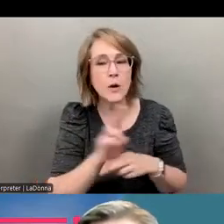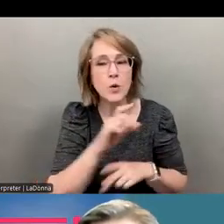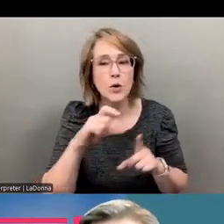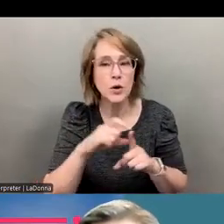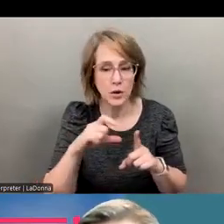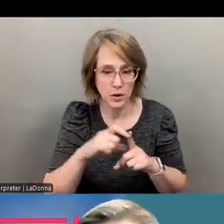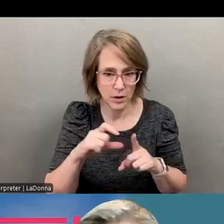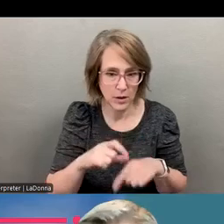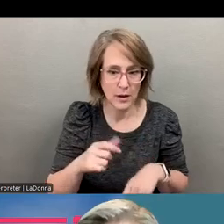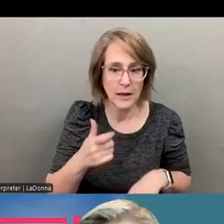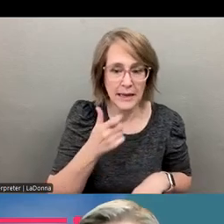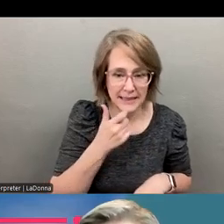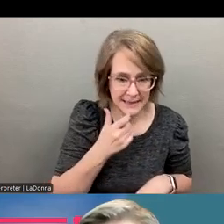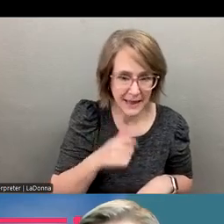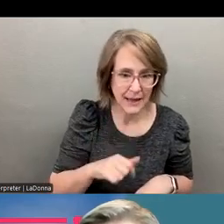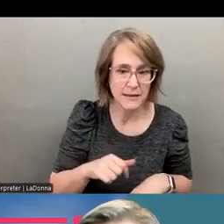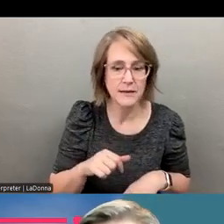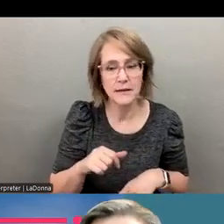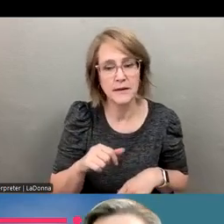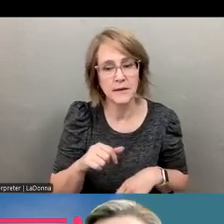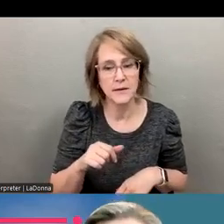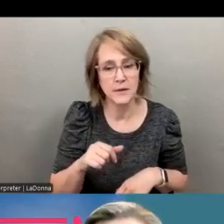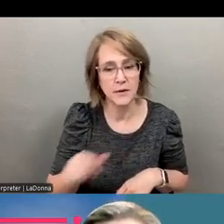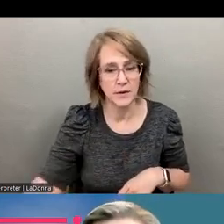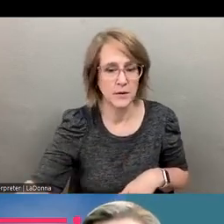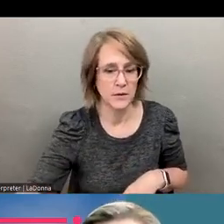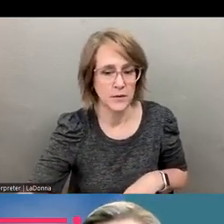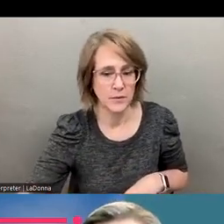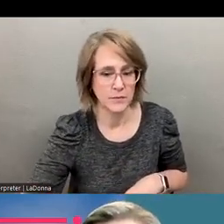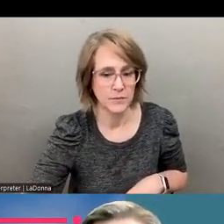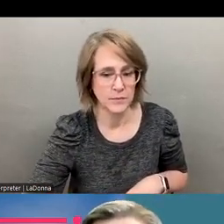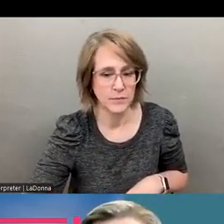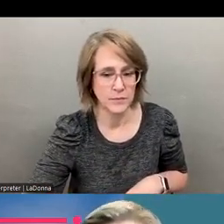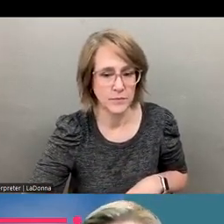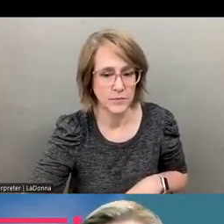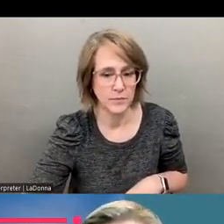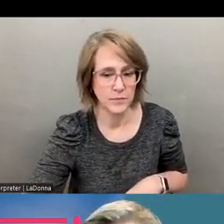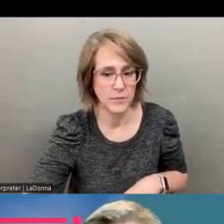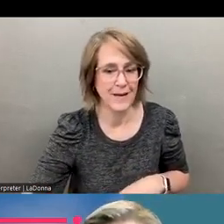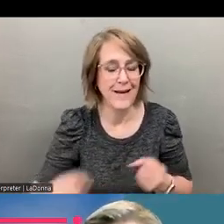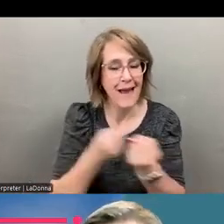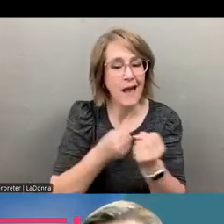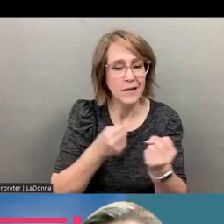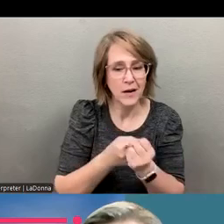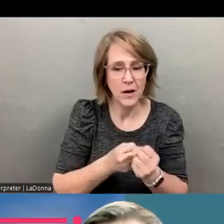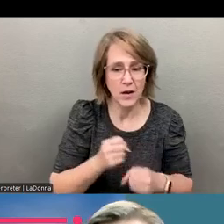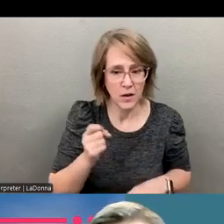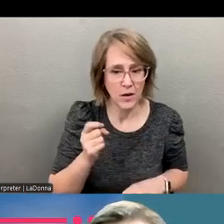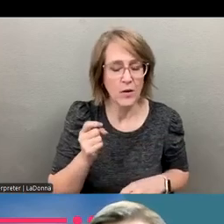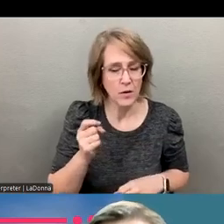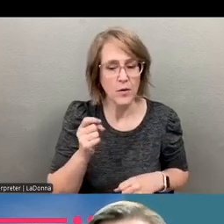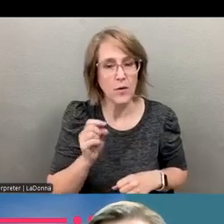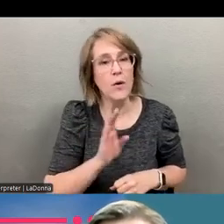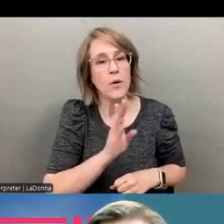poor pricing self-esteem, um, in, in advocating for the costs and the, in the funding that's needed to truly underwrite